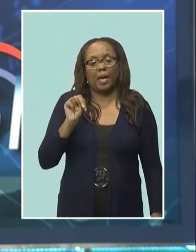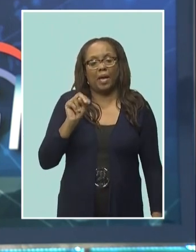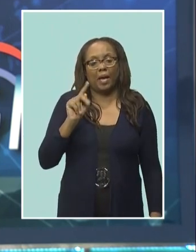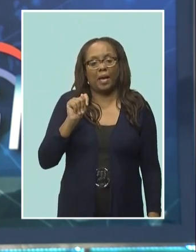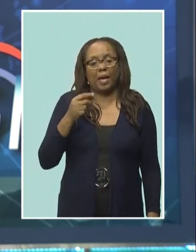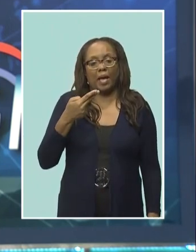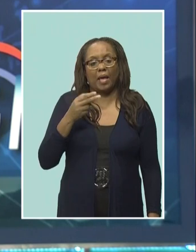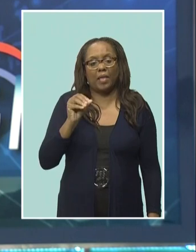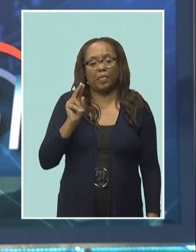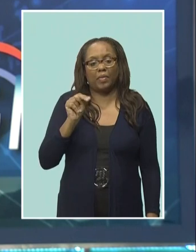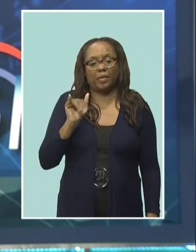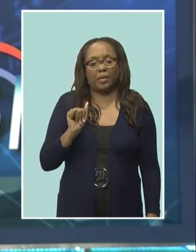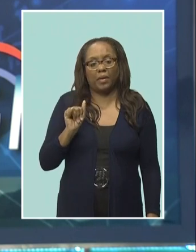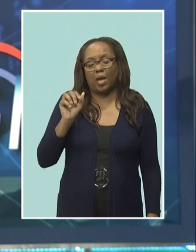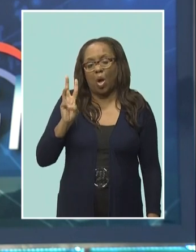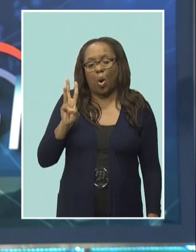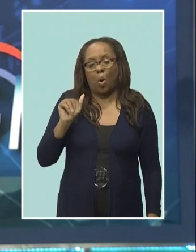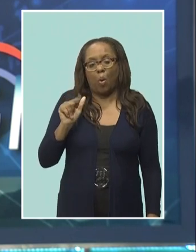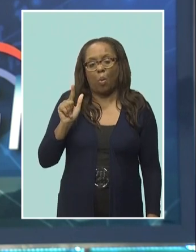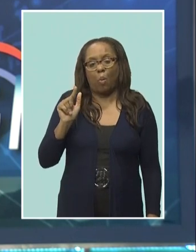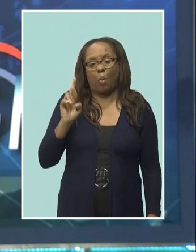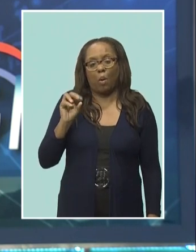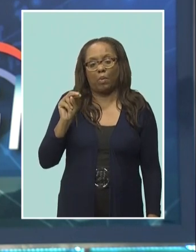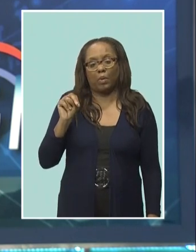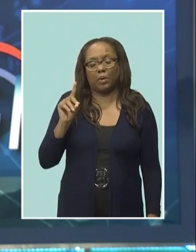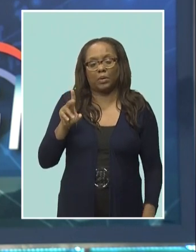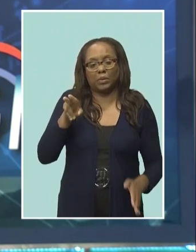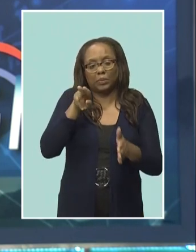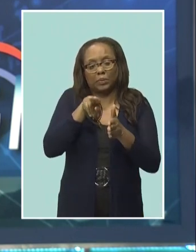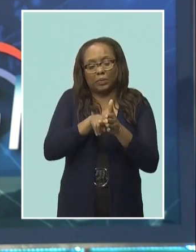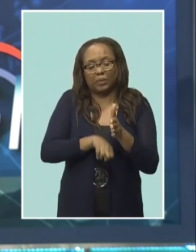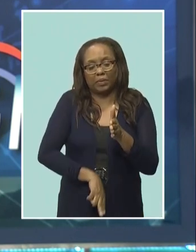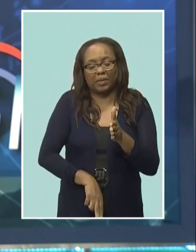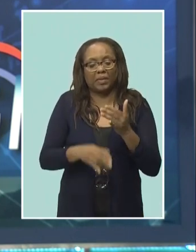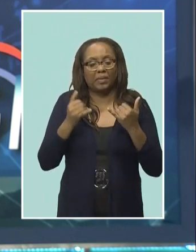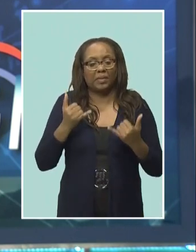at the St. Mark's Anglican Church recently, as our Rhian Phillips tells us.